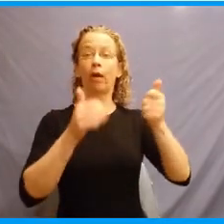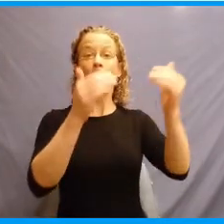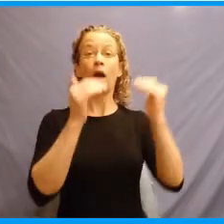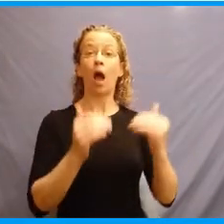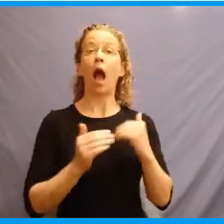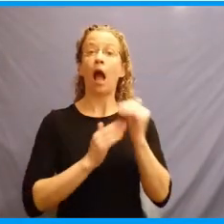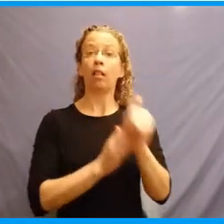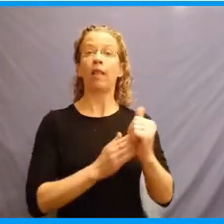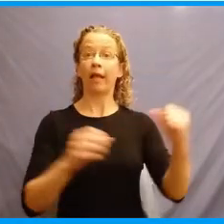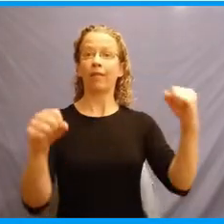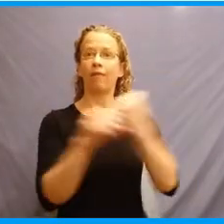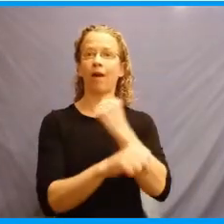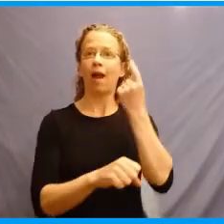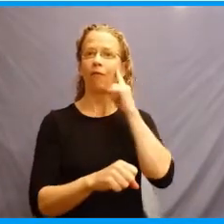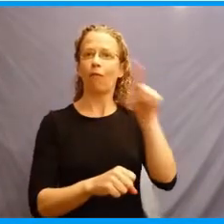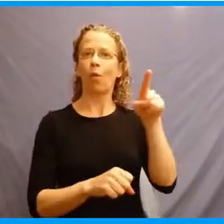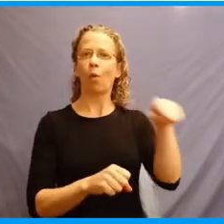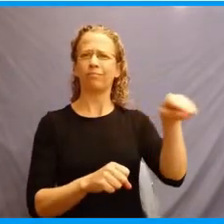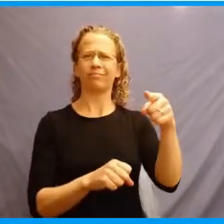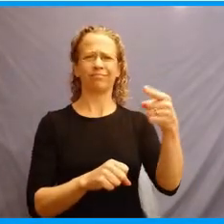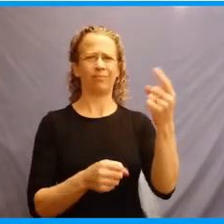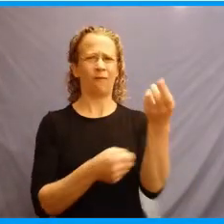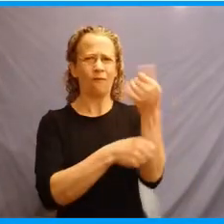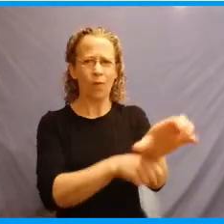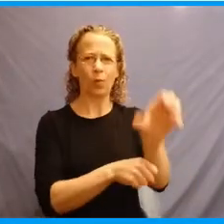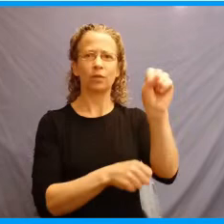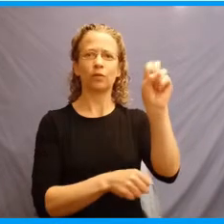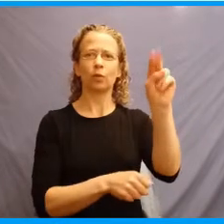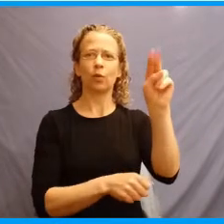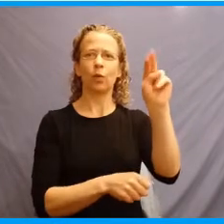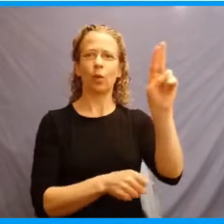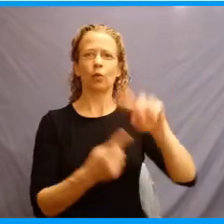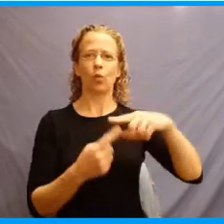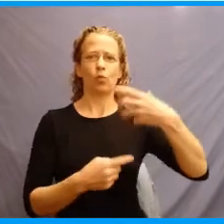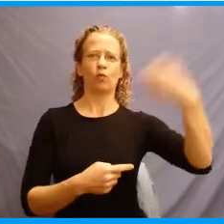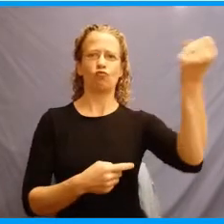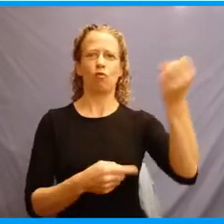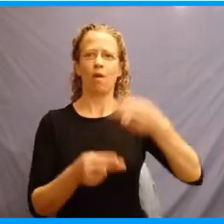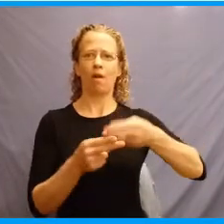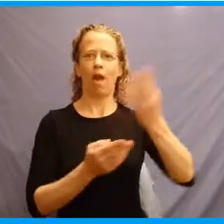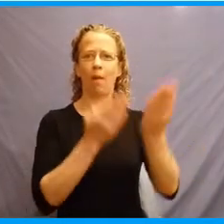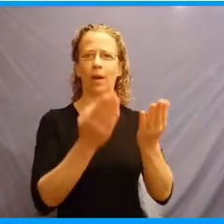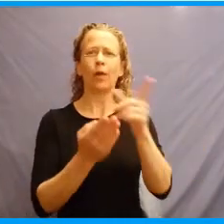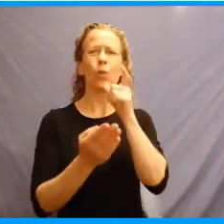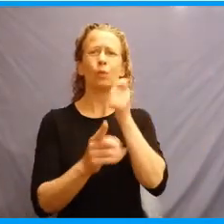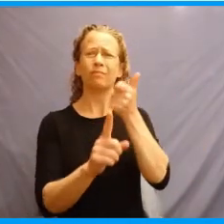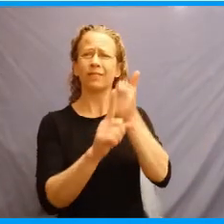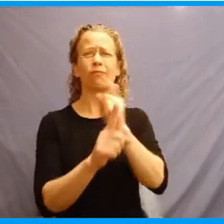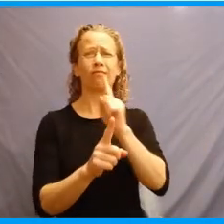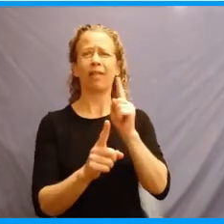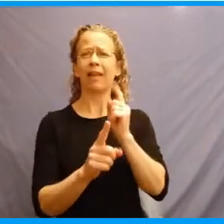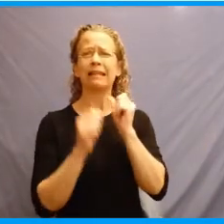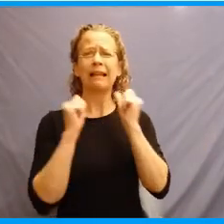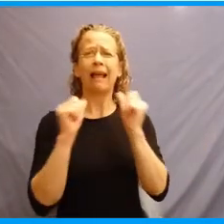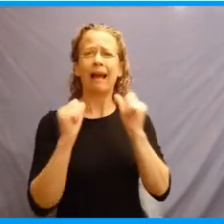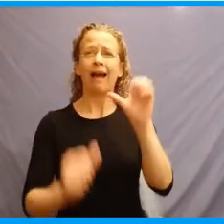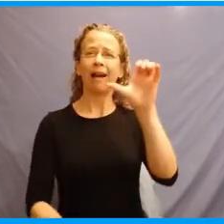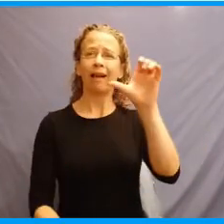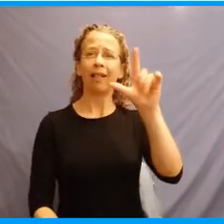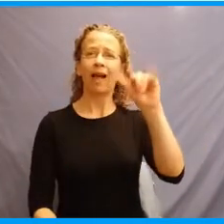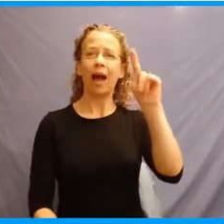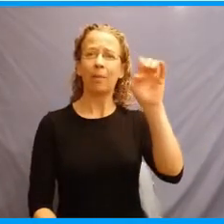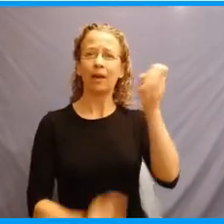to withdraw the embarrassingly unqualified climate change-denying environmental commissioner.